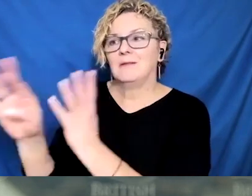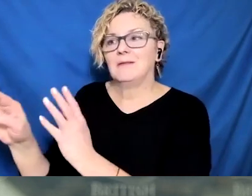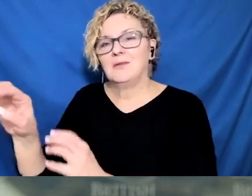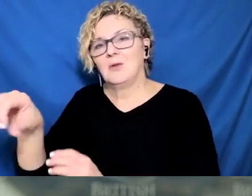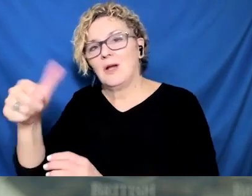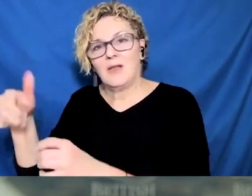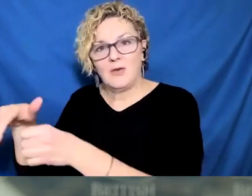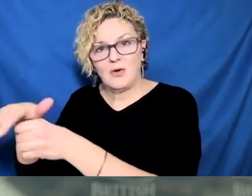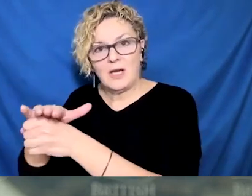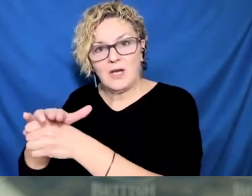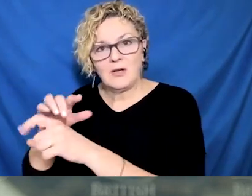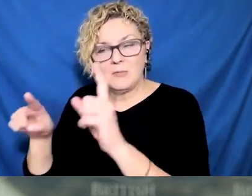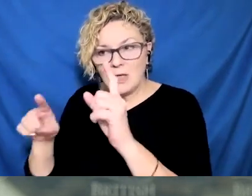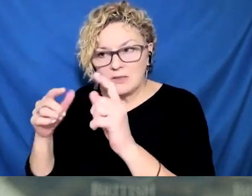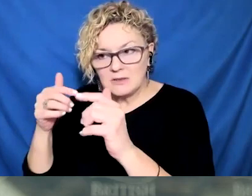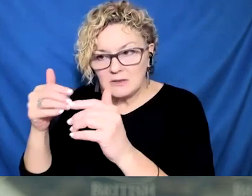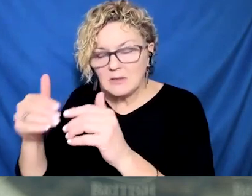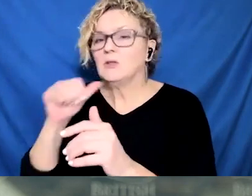there as soon as possible.